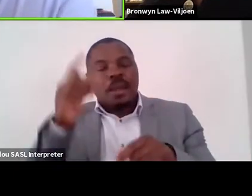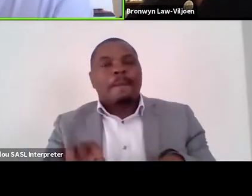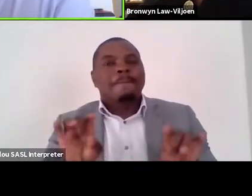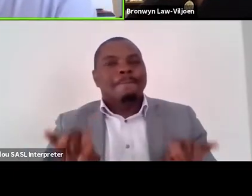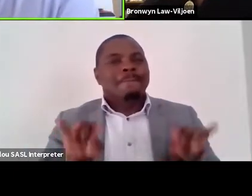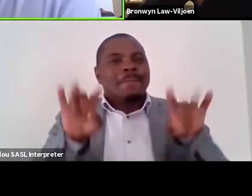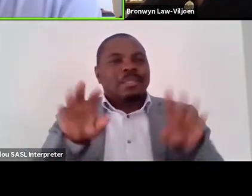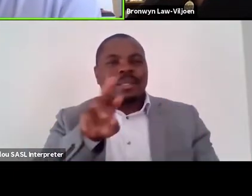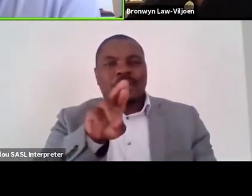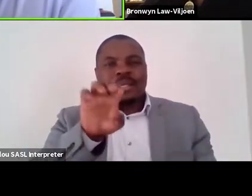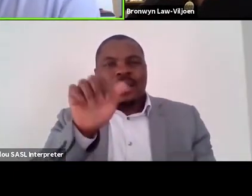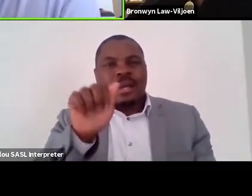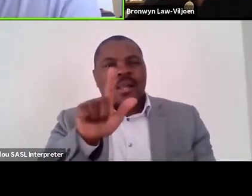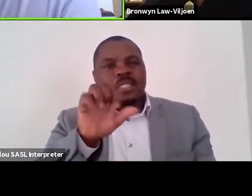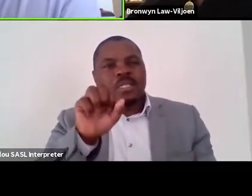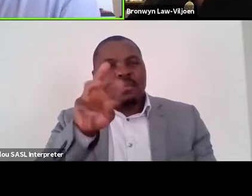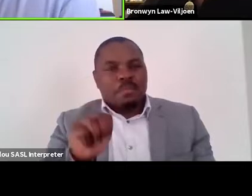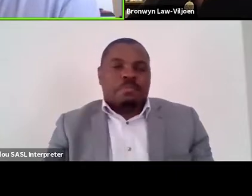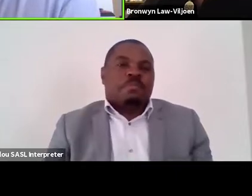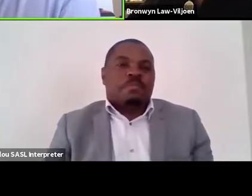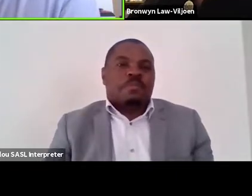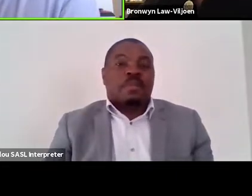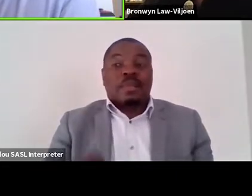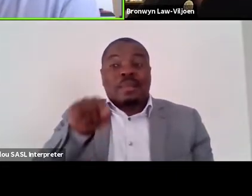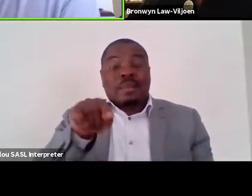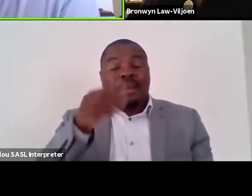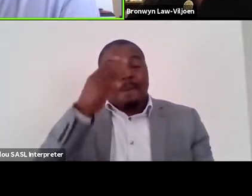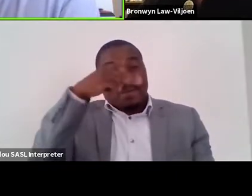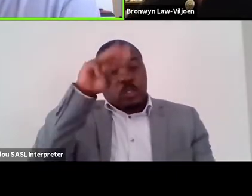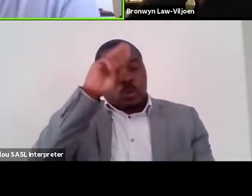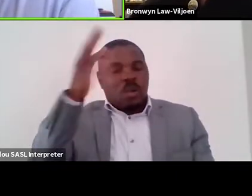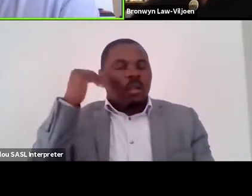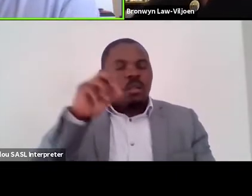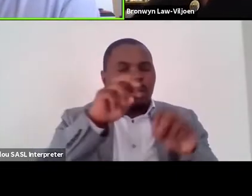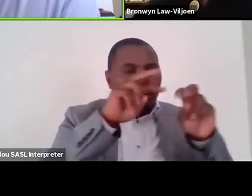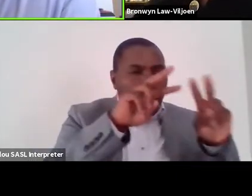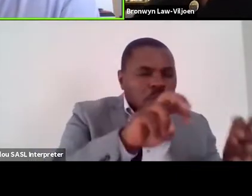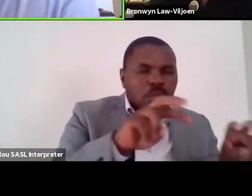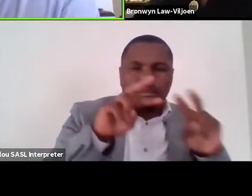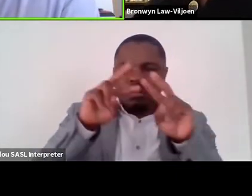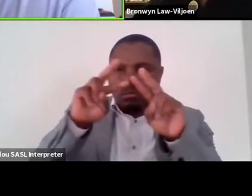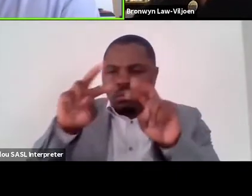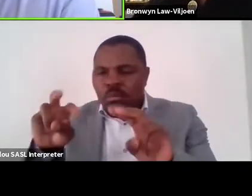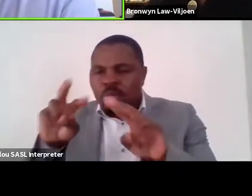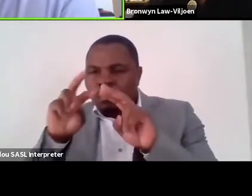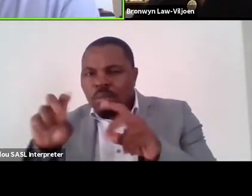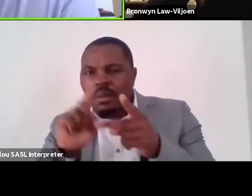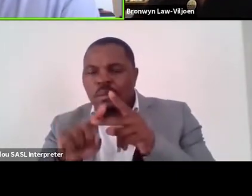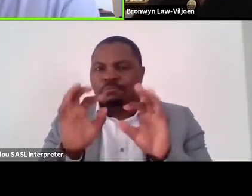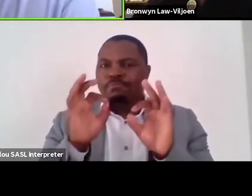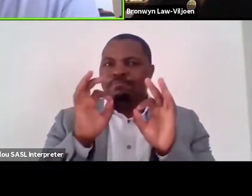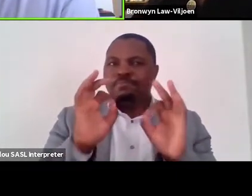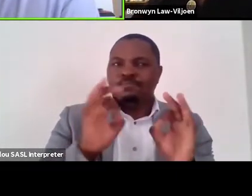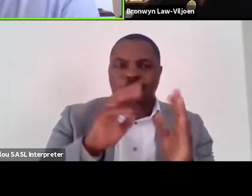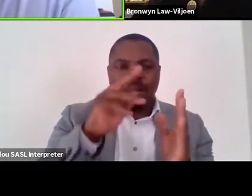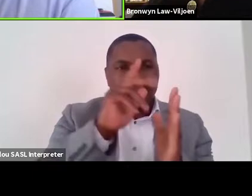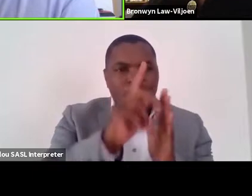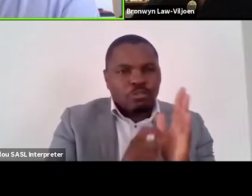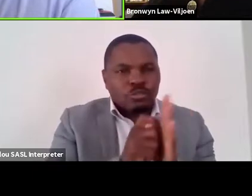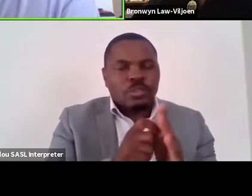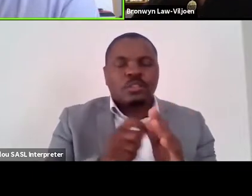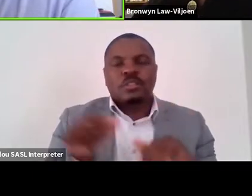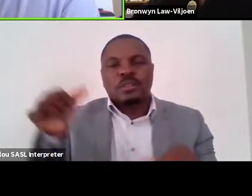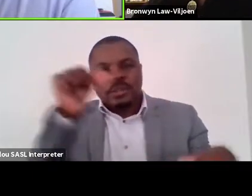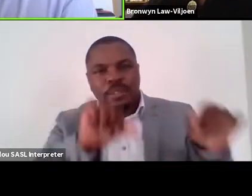21st century, Mexican literature has been exploring the forms and themes of horror, fantastic literature, science fiction,